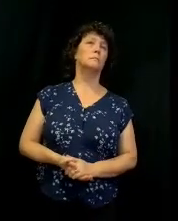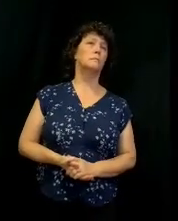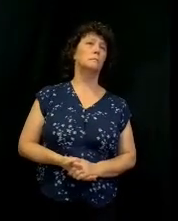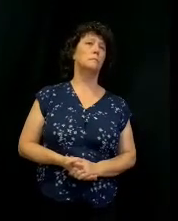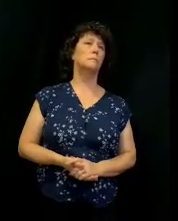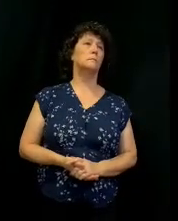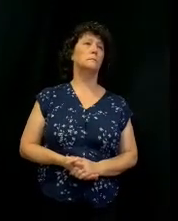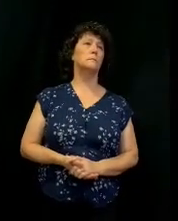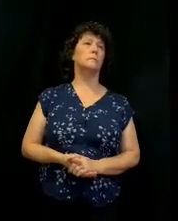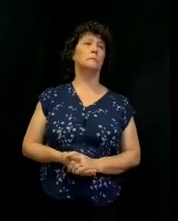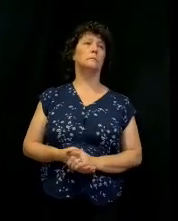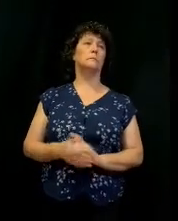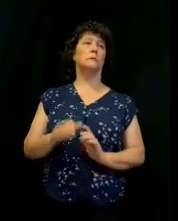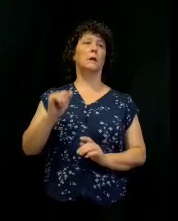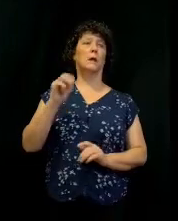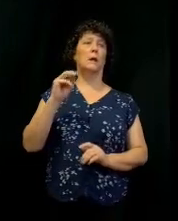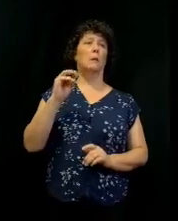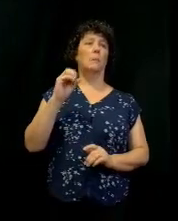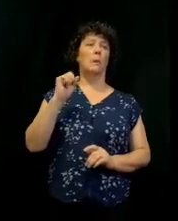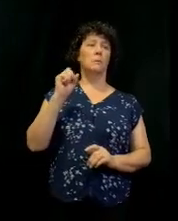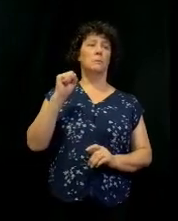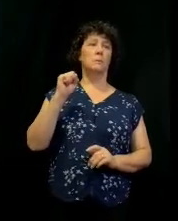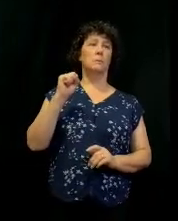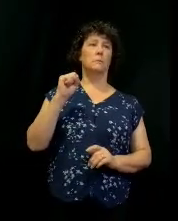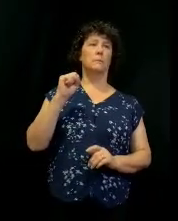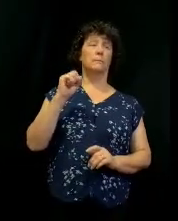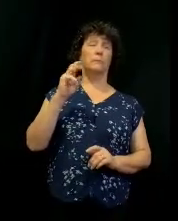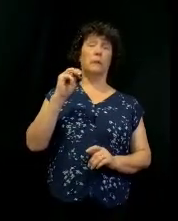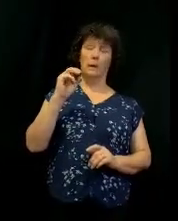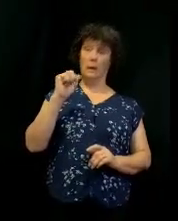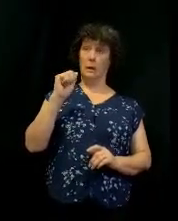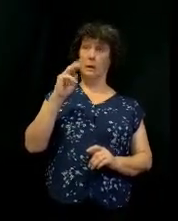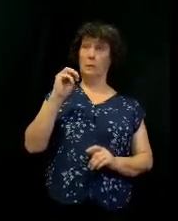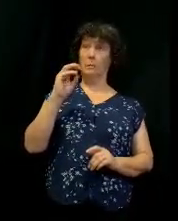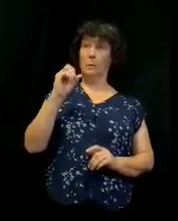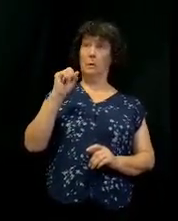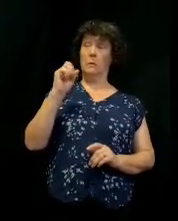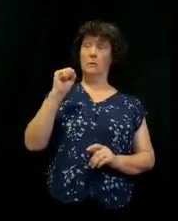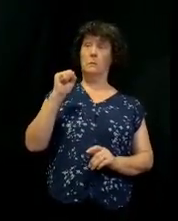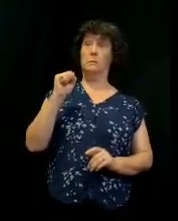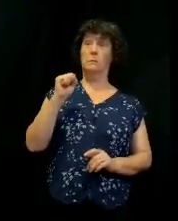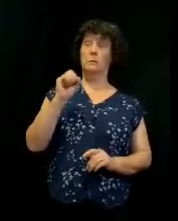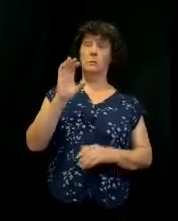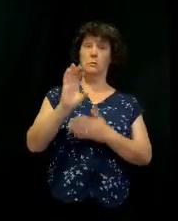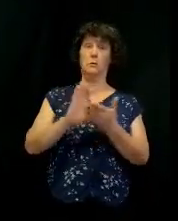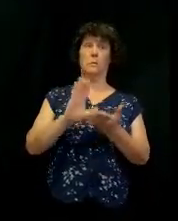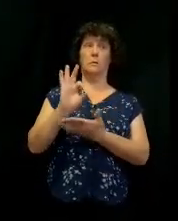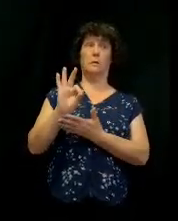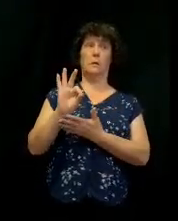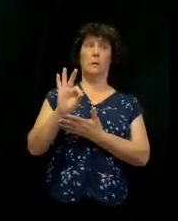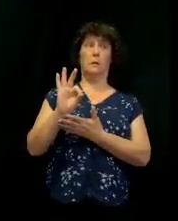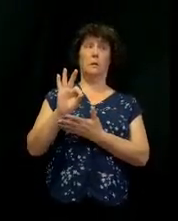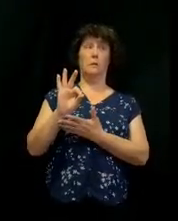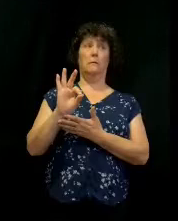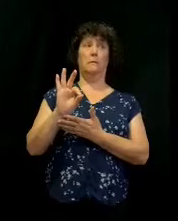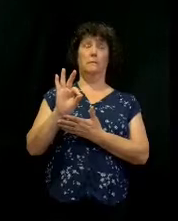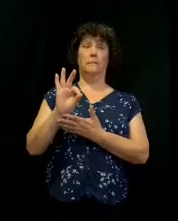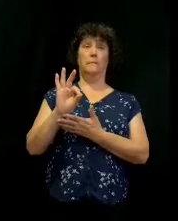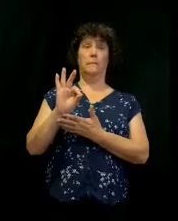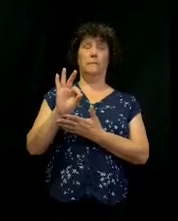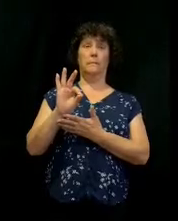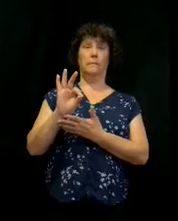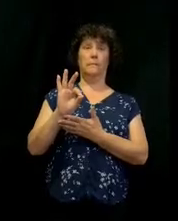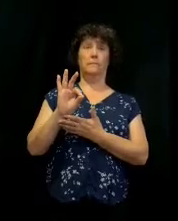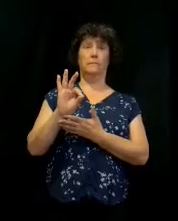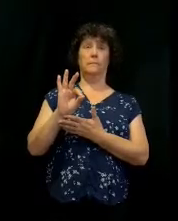Anyway, in Amos chapter 9, this is the prophet Amos, minor prophet, major